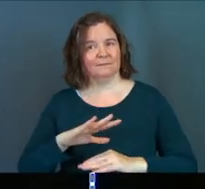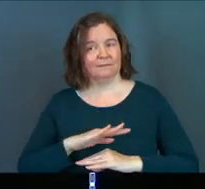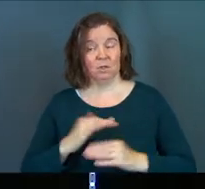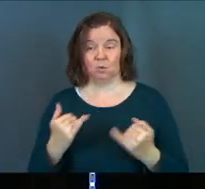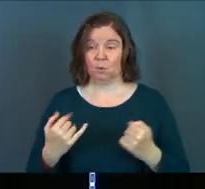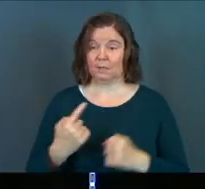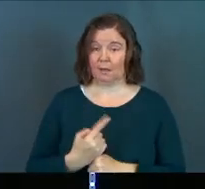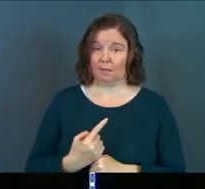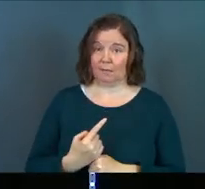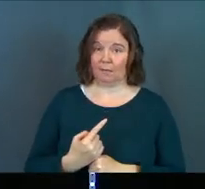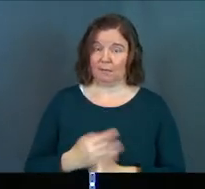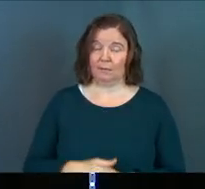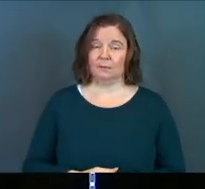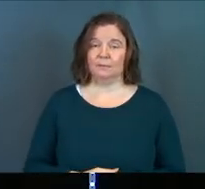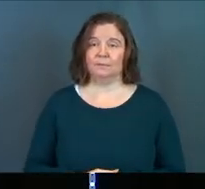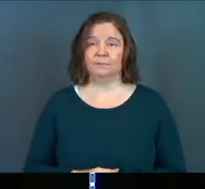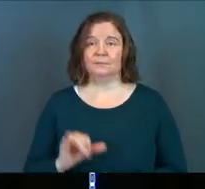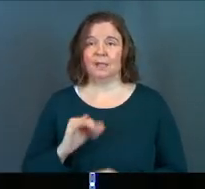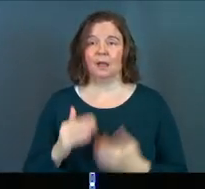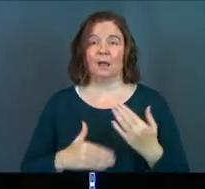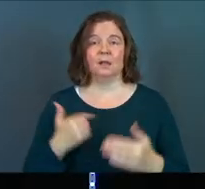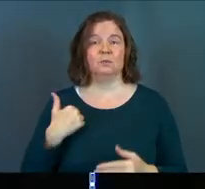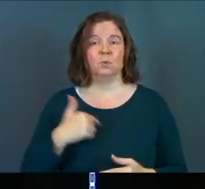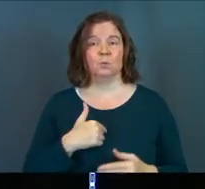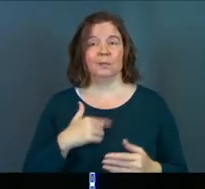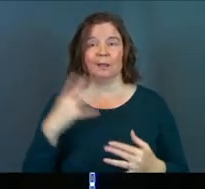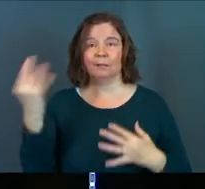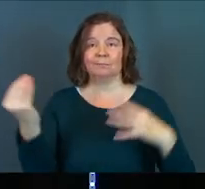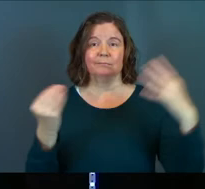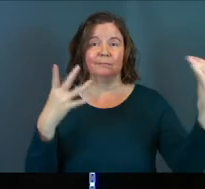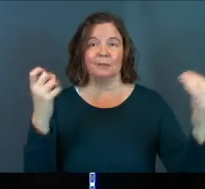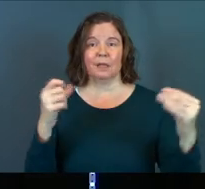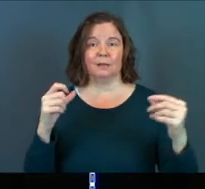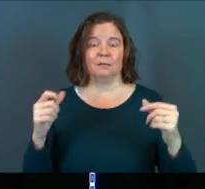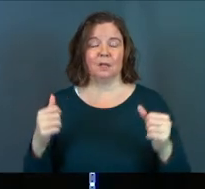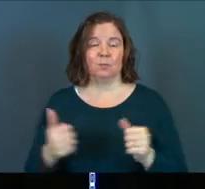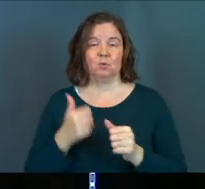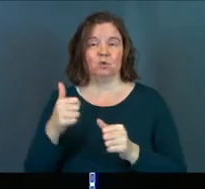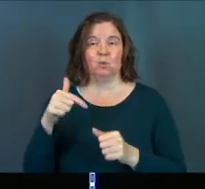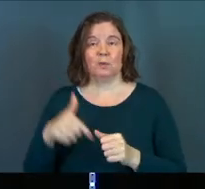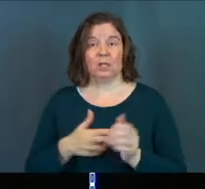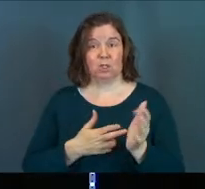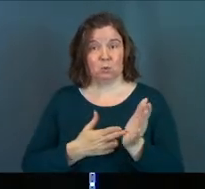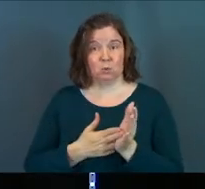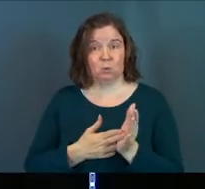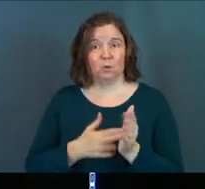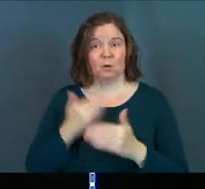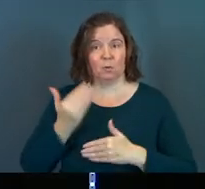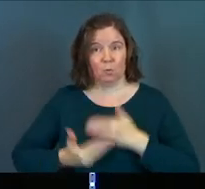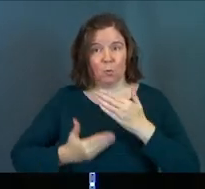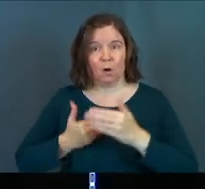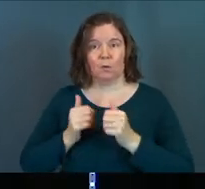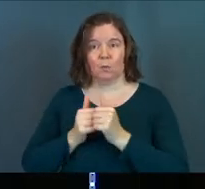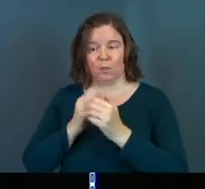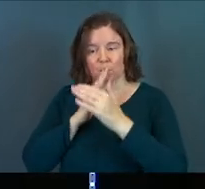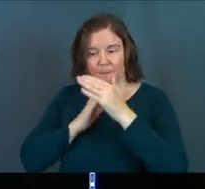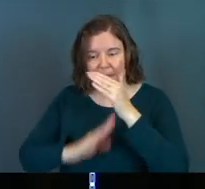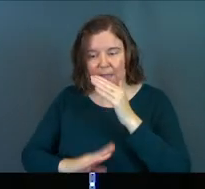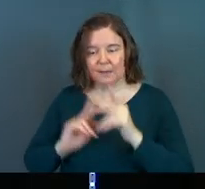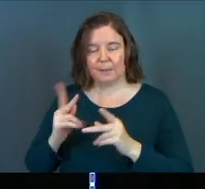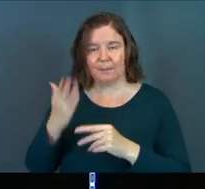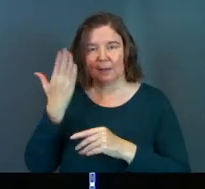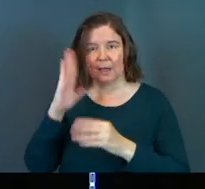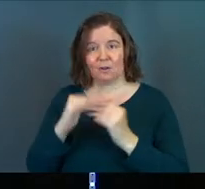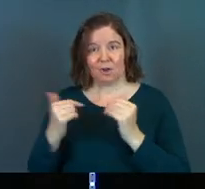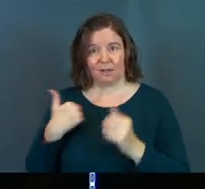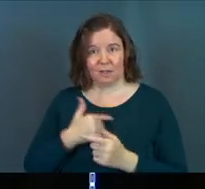So today, as we head out and as we begin to pursue this, this true walk in humility and be the people